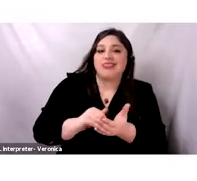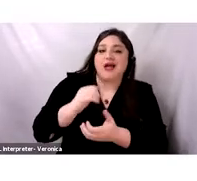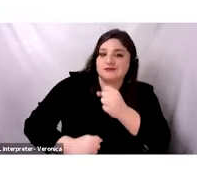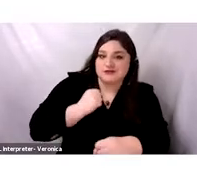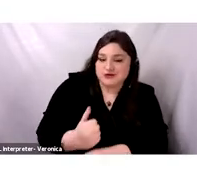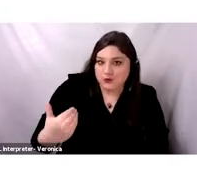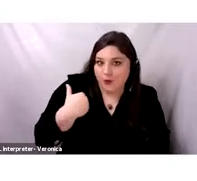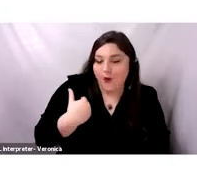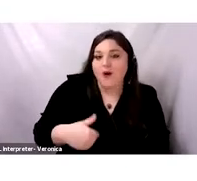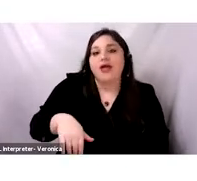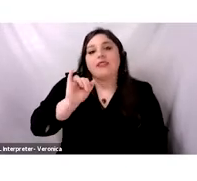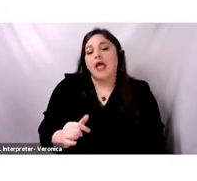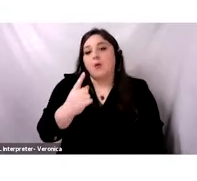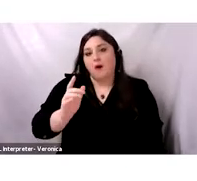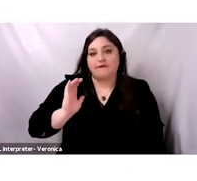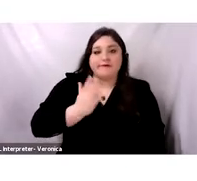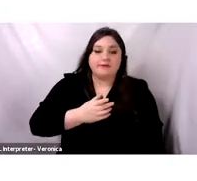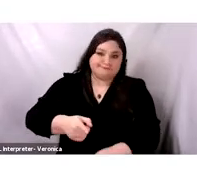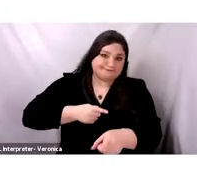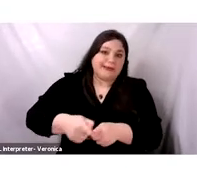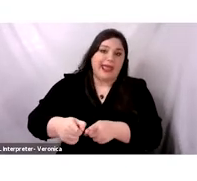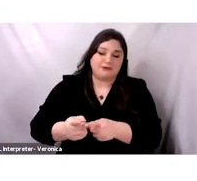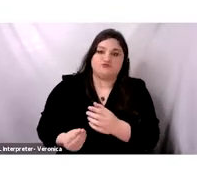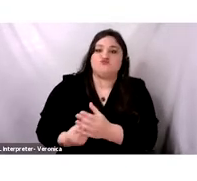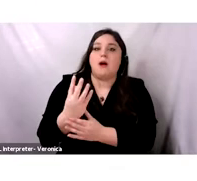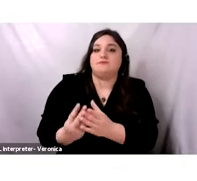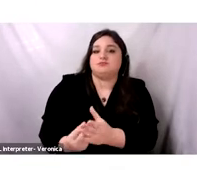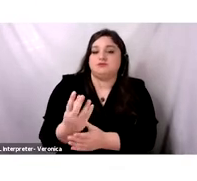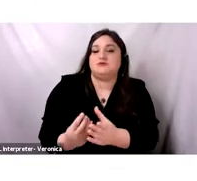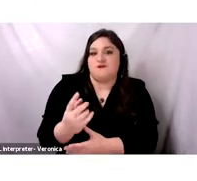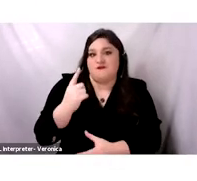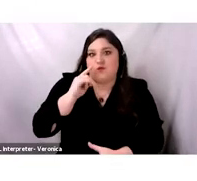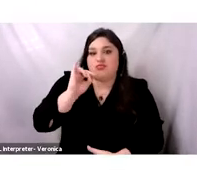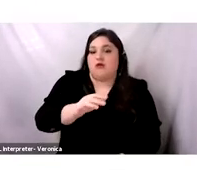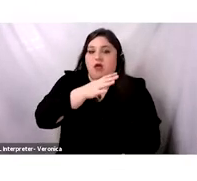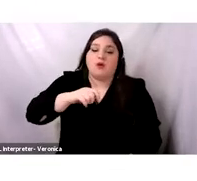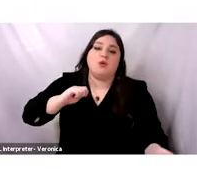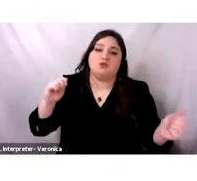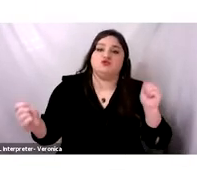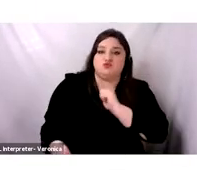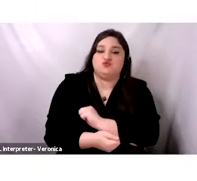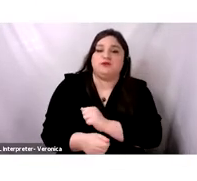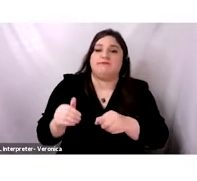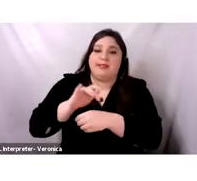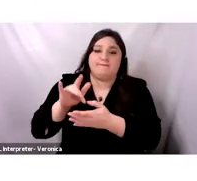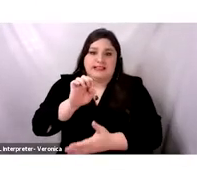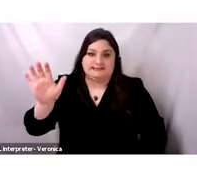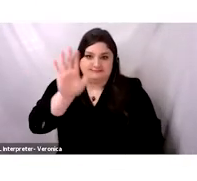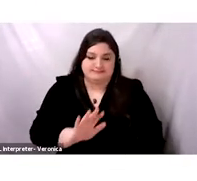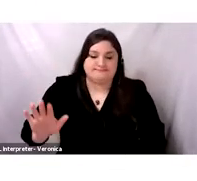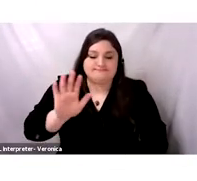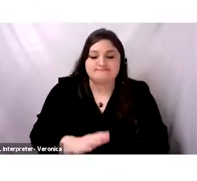is one of the main crops of this agricultural revolution in the Swanna. It was